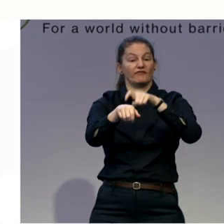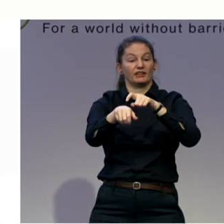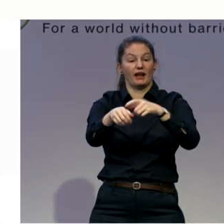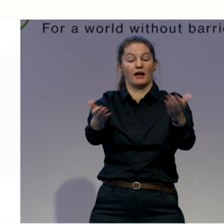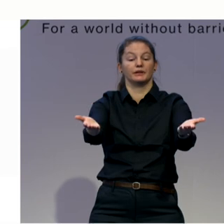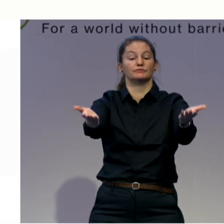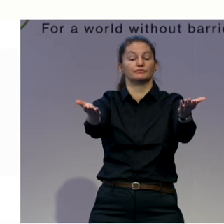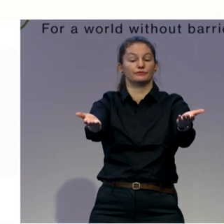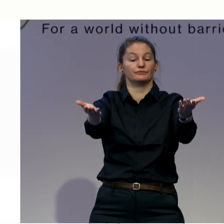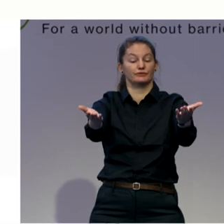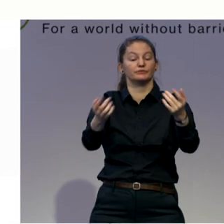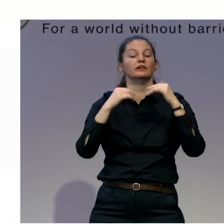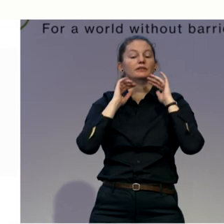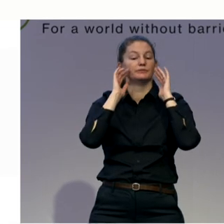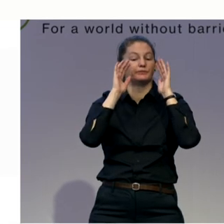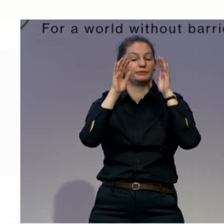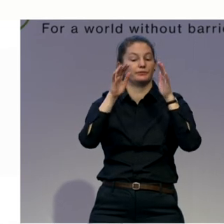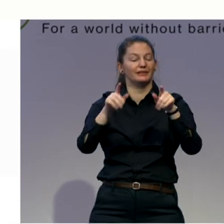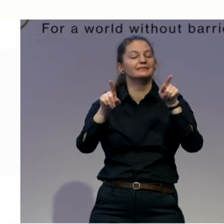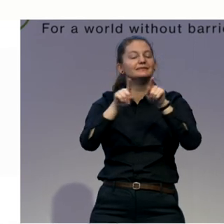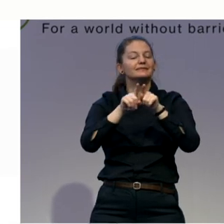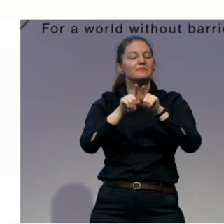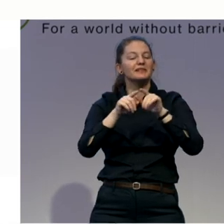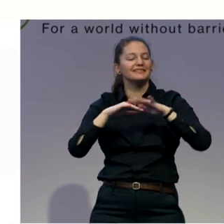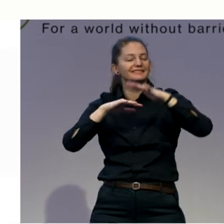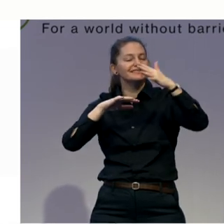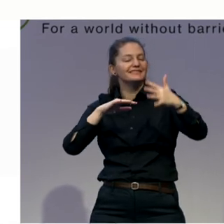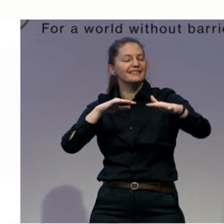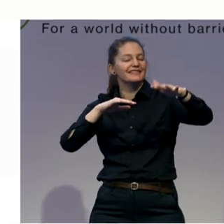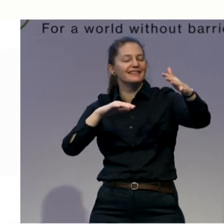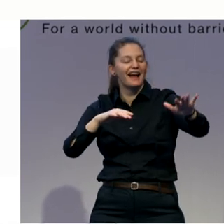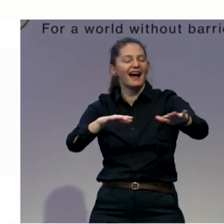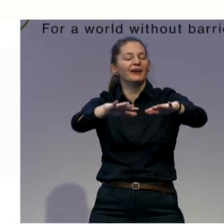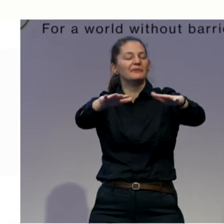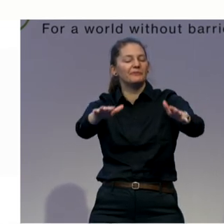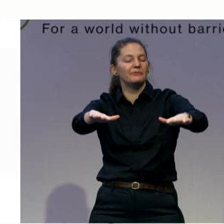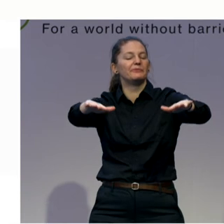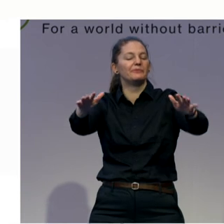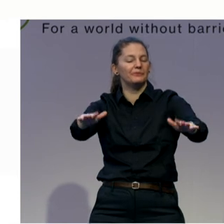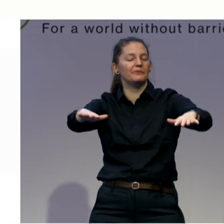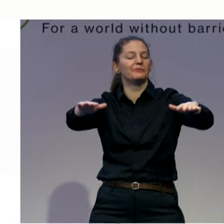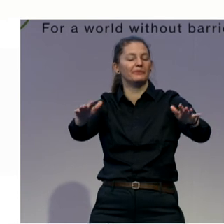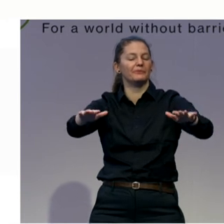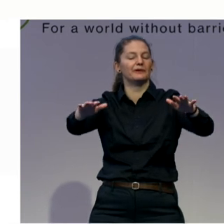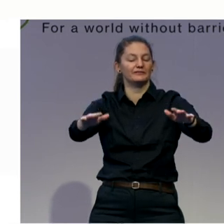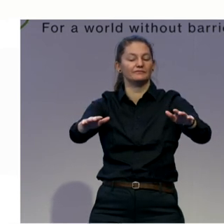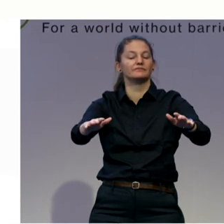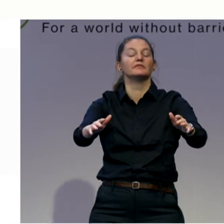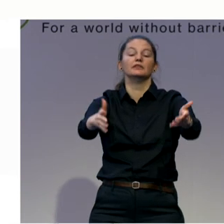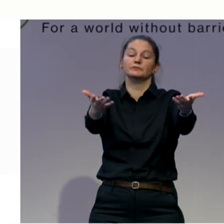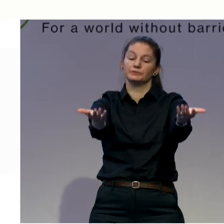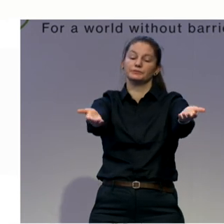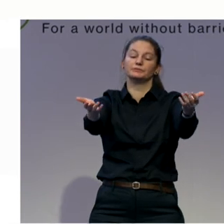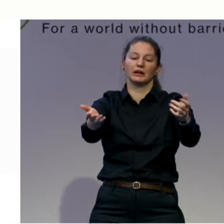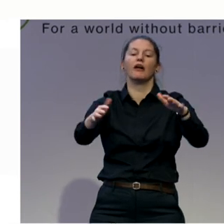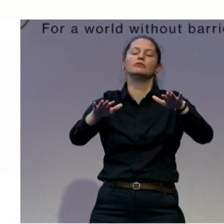on the ocean. You are swimming. Let's do it. Five. Four. Three. Two. One. Back. Five. Four.